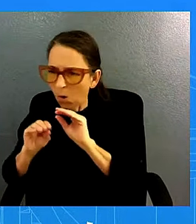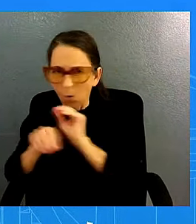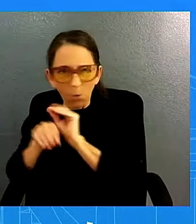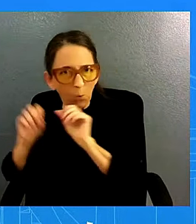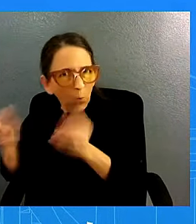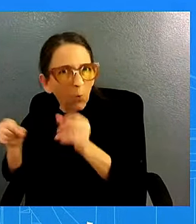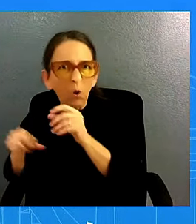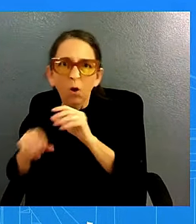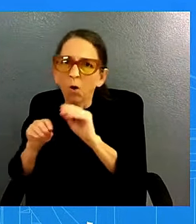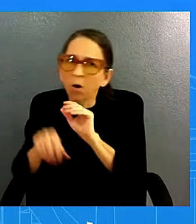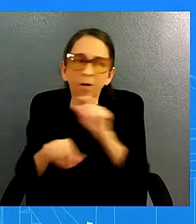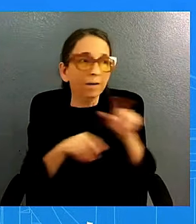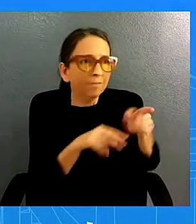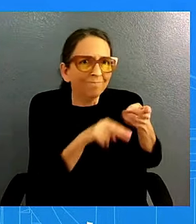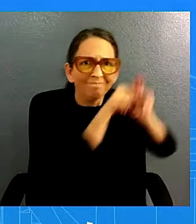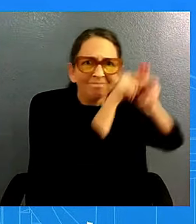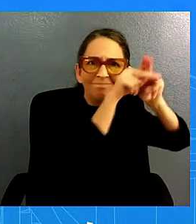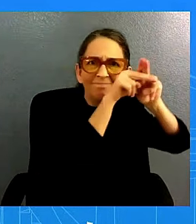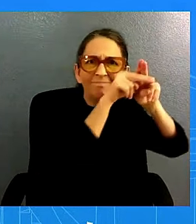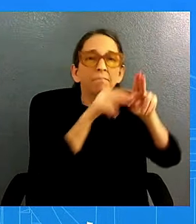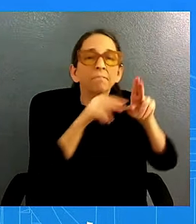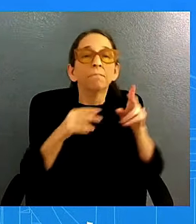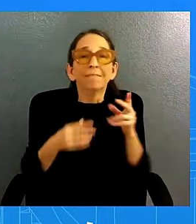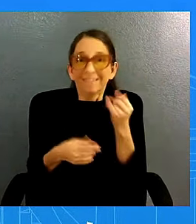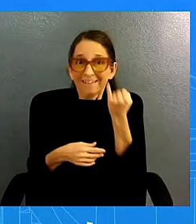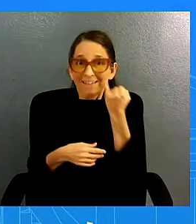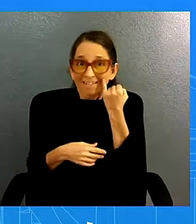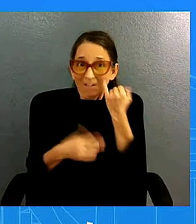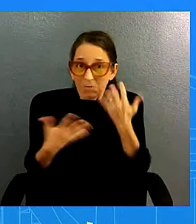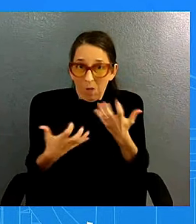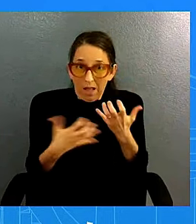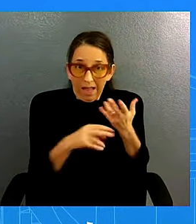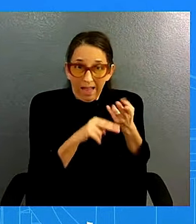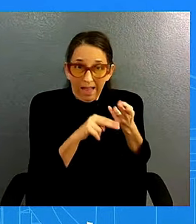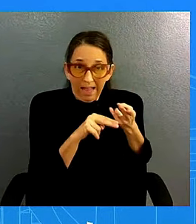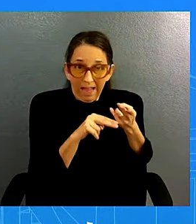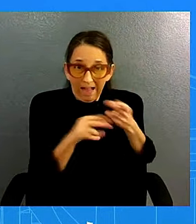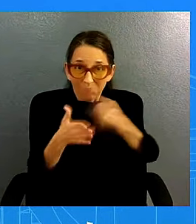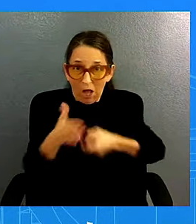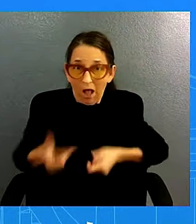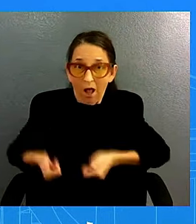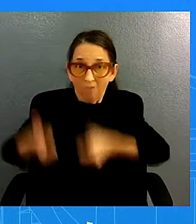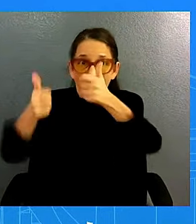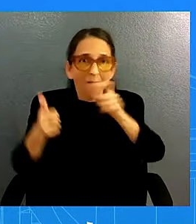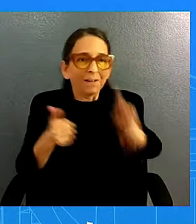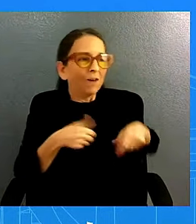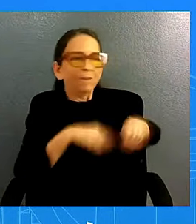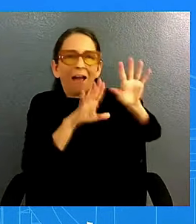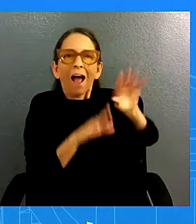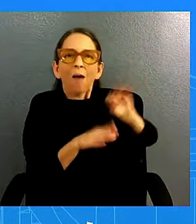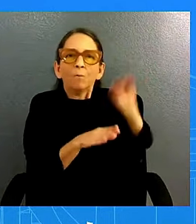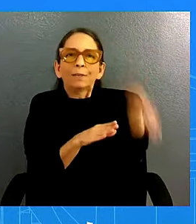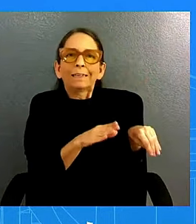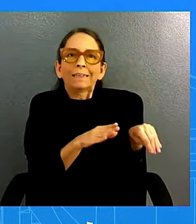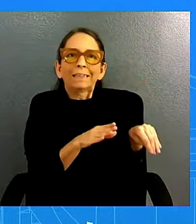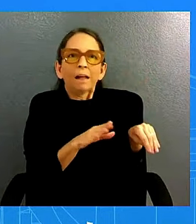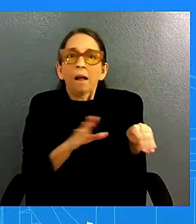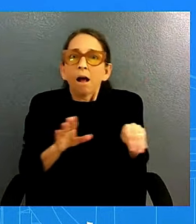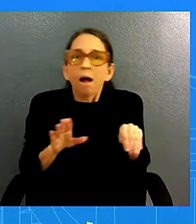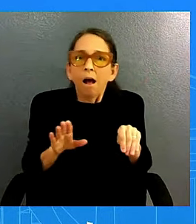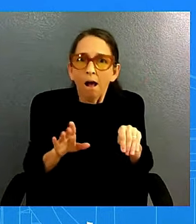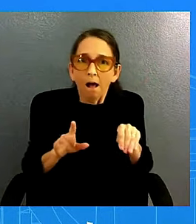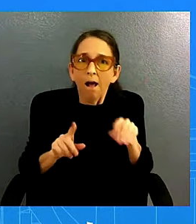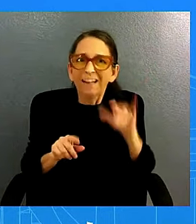example we would have to accept to get inflation back down to its target that concept is why not that long ago we saw